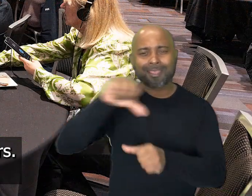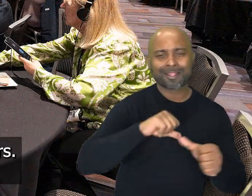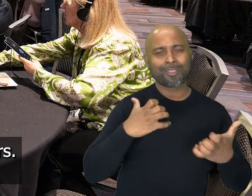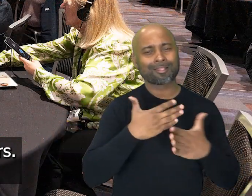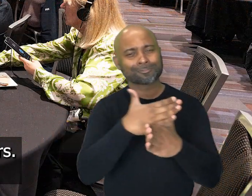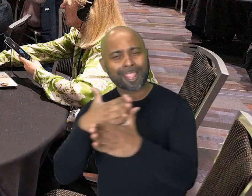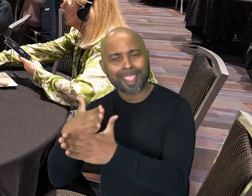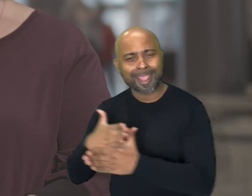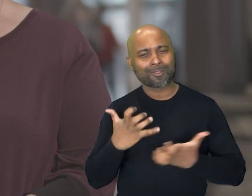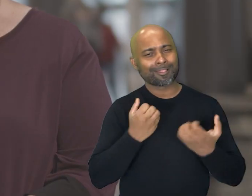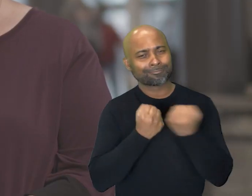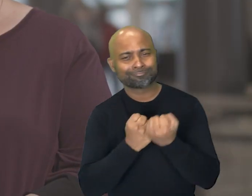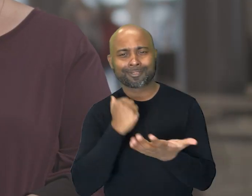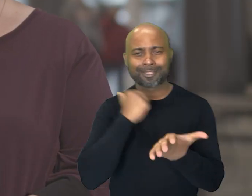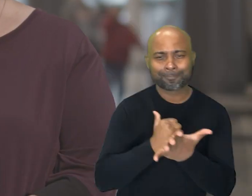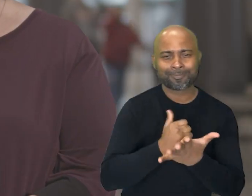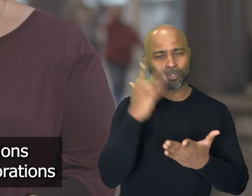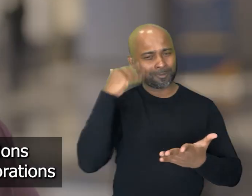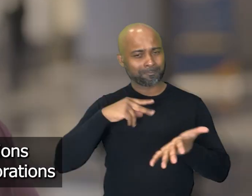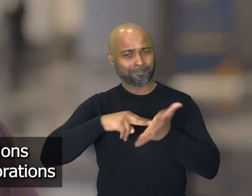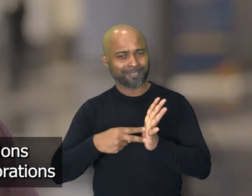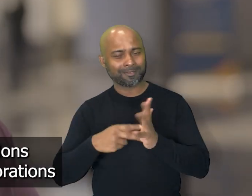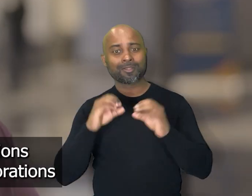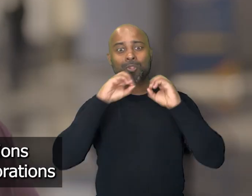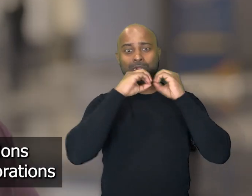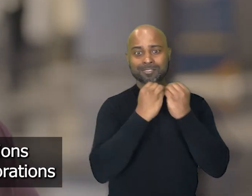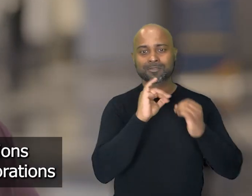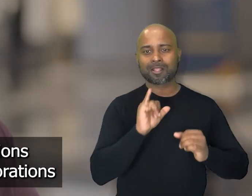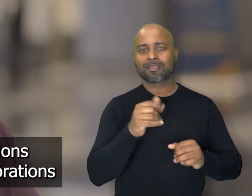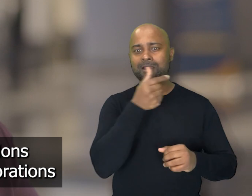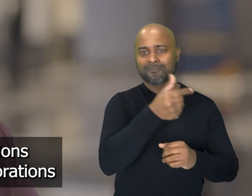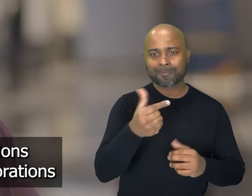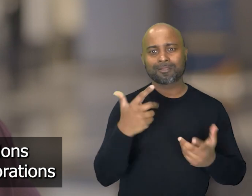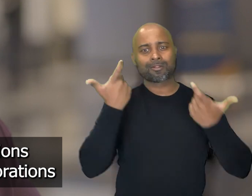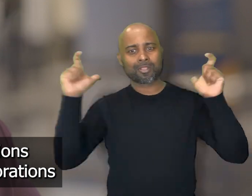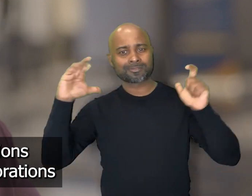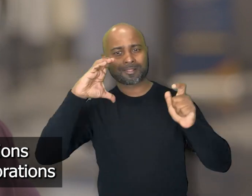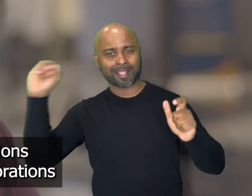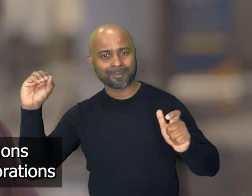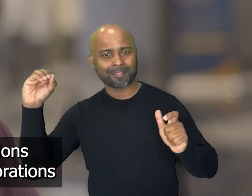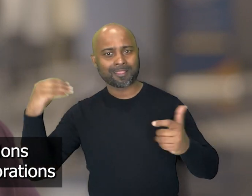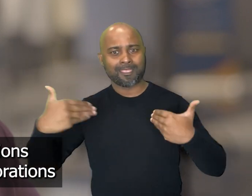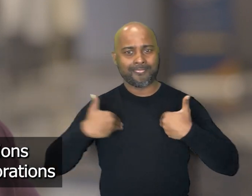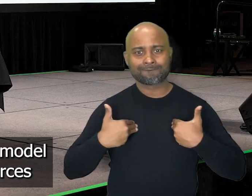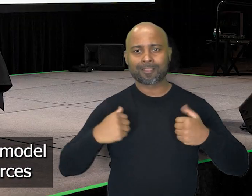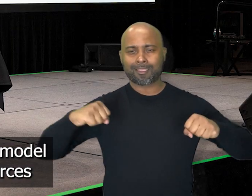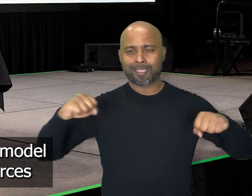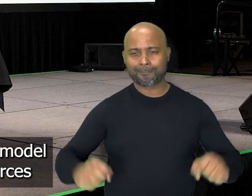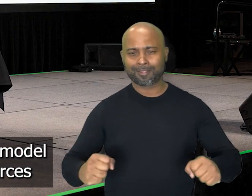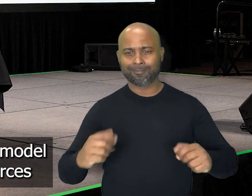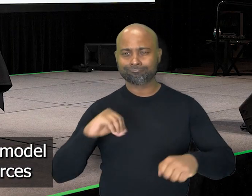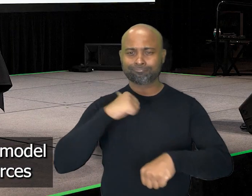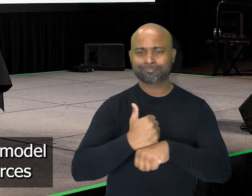others. We want to share. We want to help. You know what mean? Especially for those organizations like governments and large corporations who